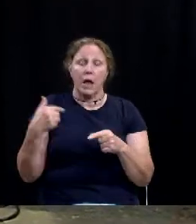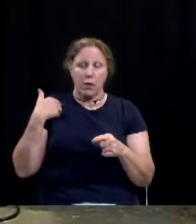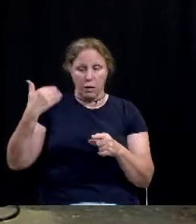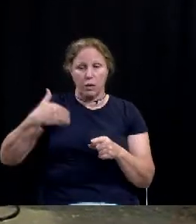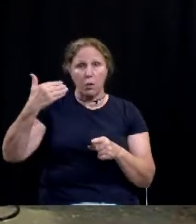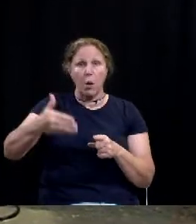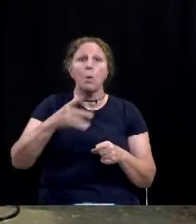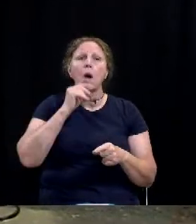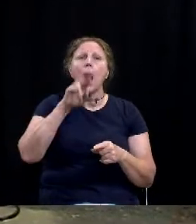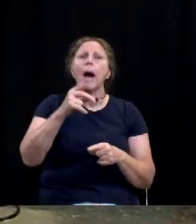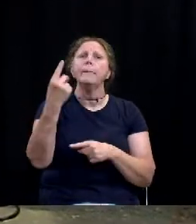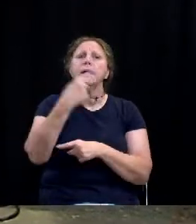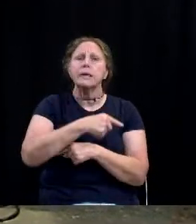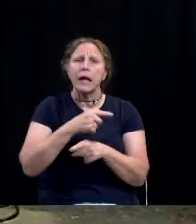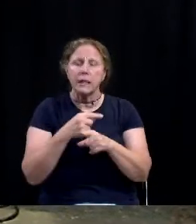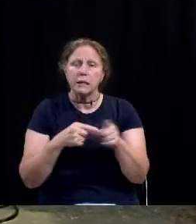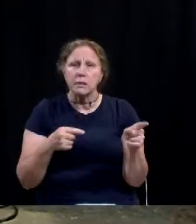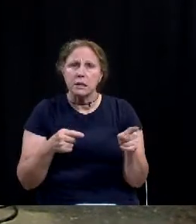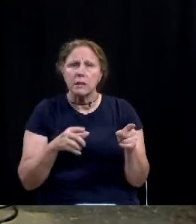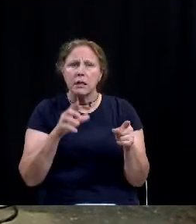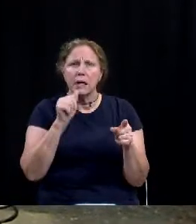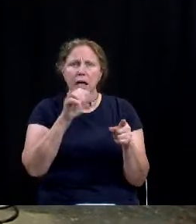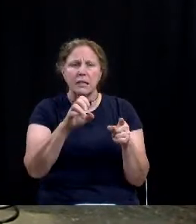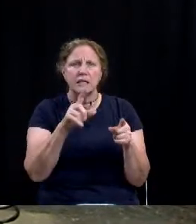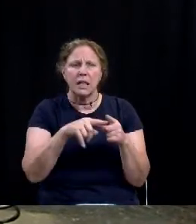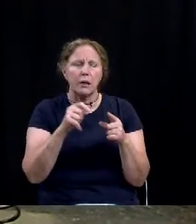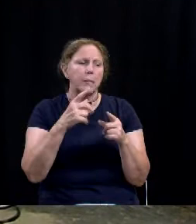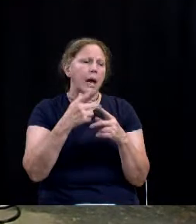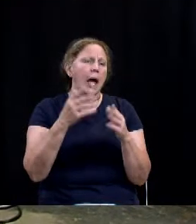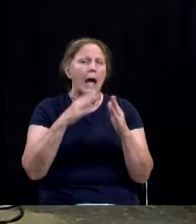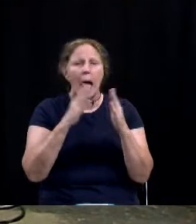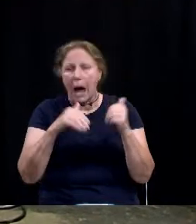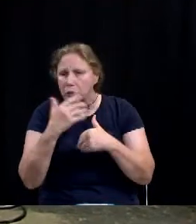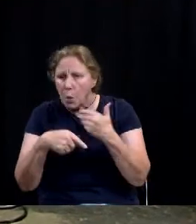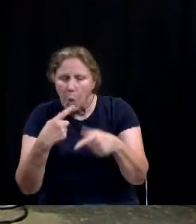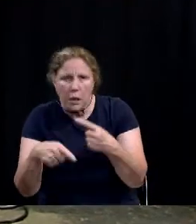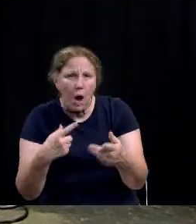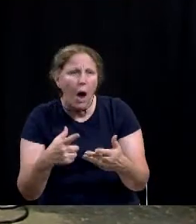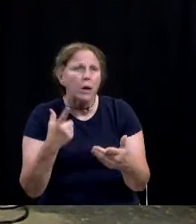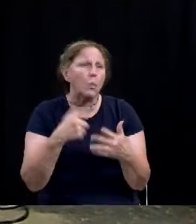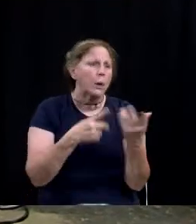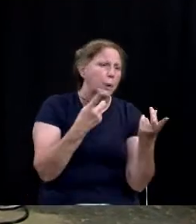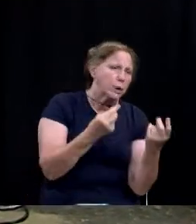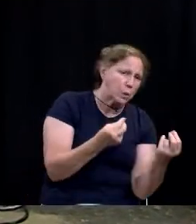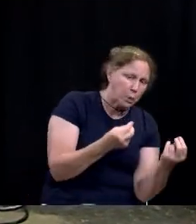updates to the CICAC board about how this is going and what is going forward,